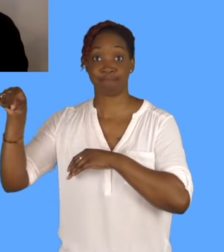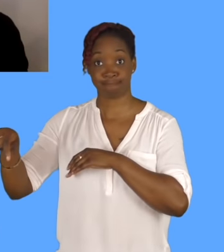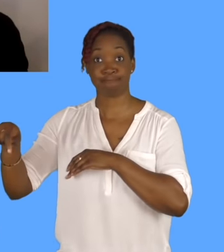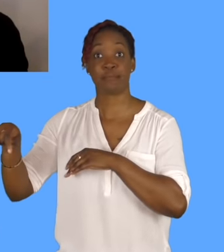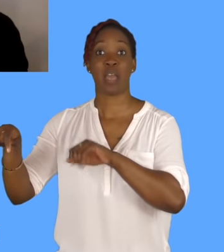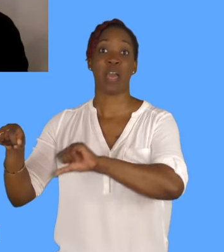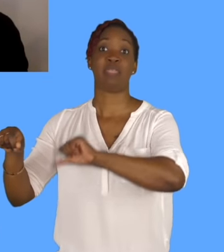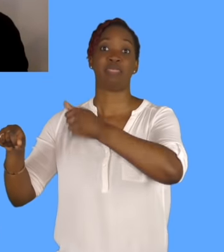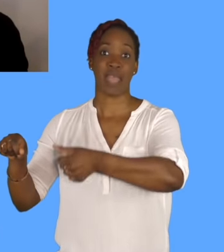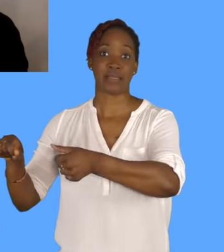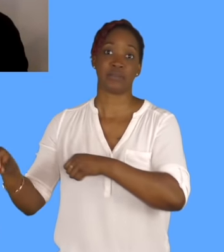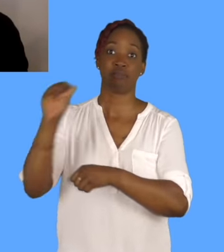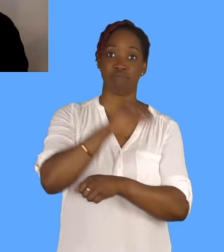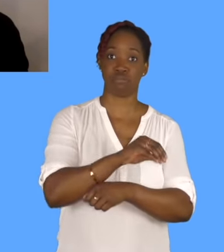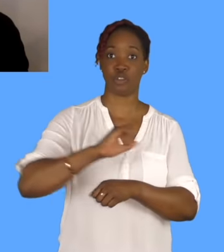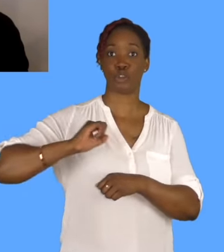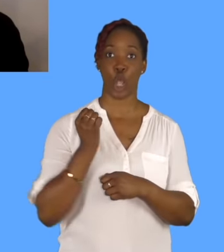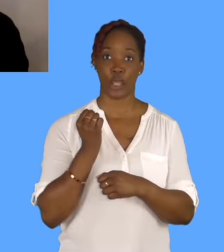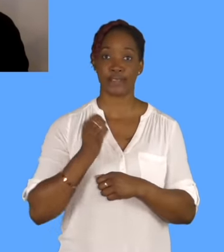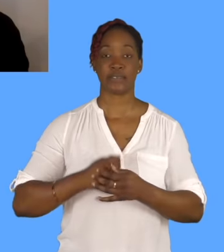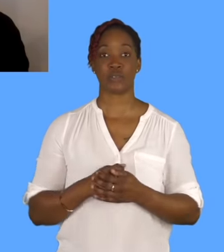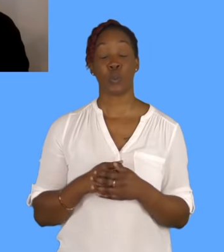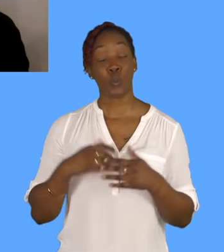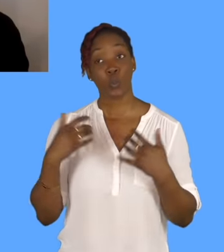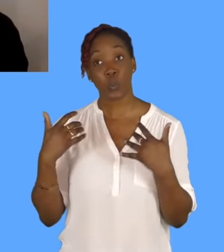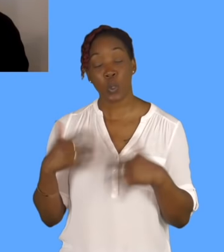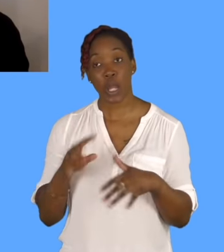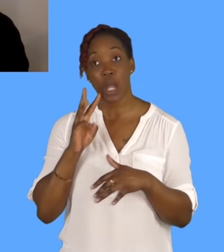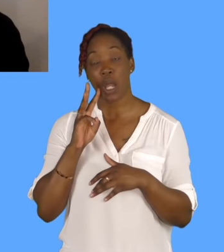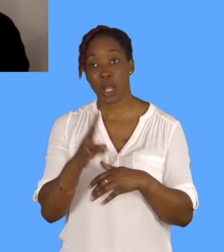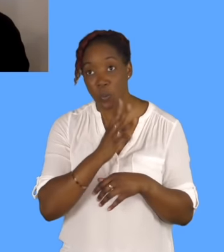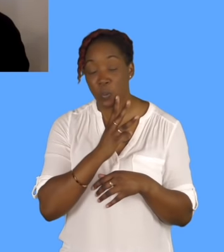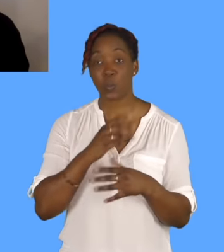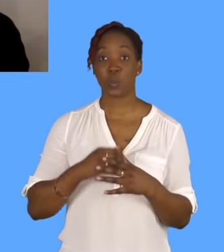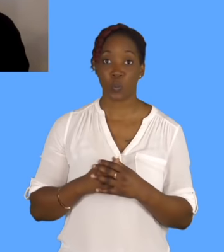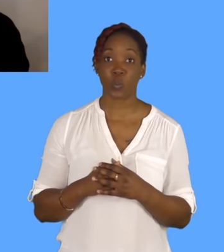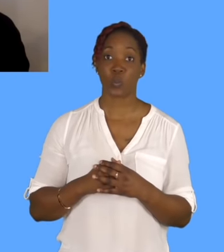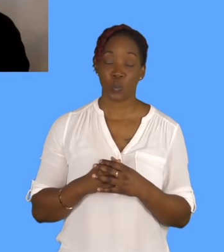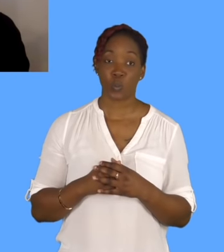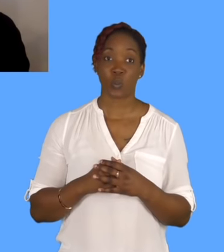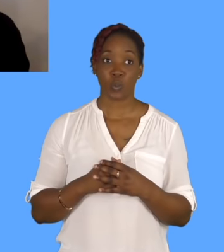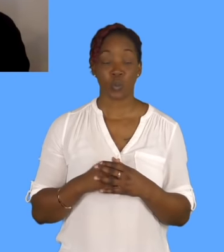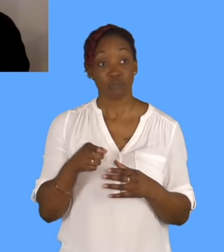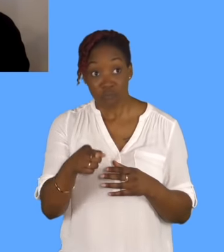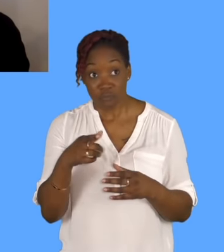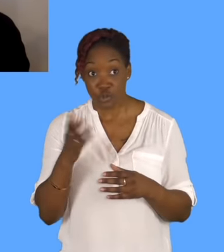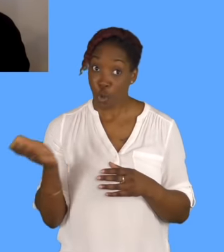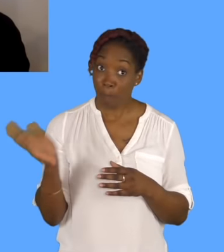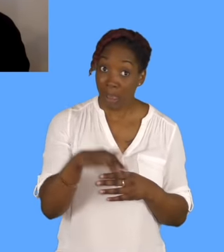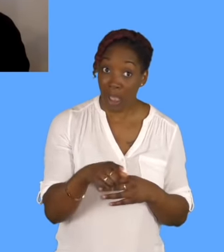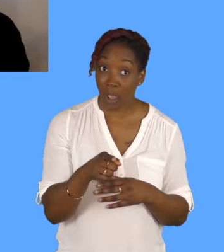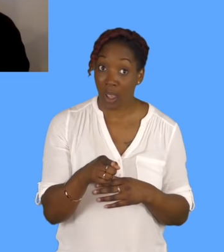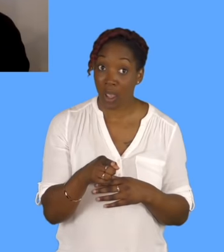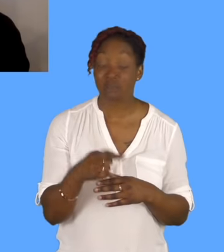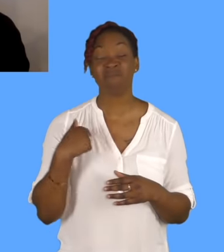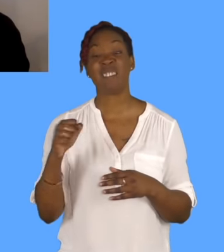Do you have a-to-life? is that? We've got family in Dili. I've not been in school for, gosh, about seven